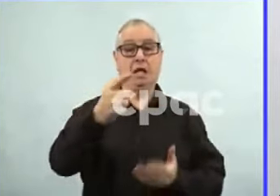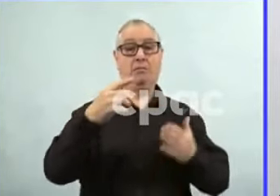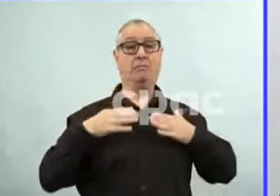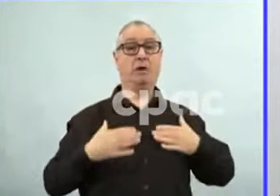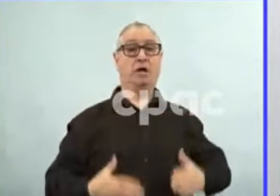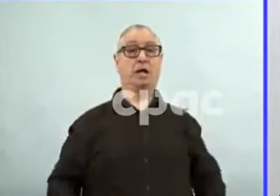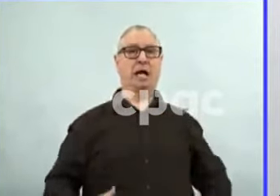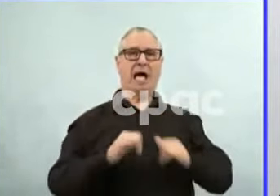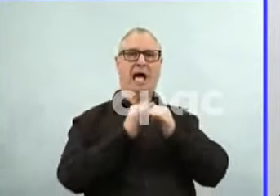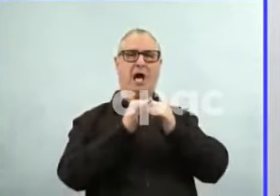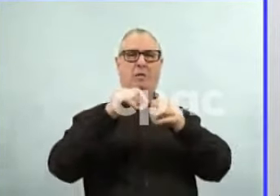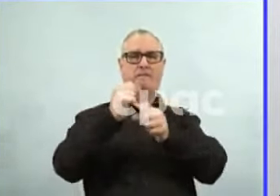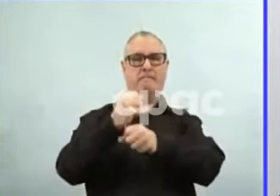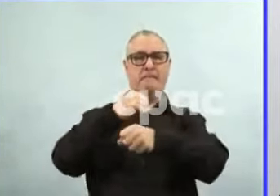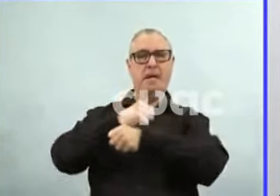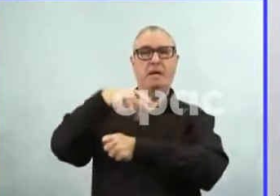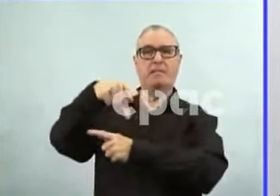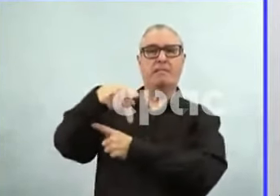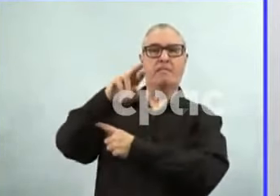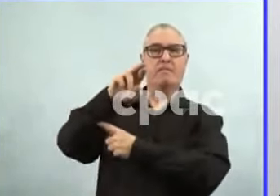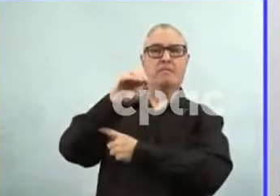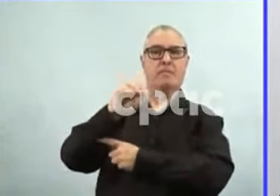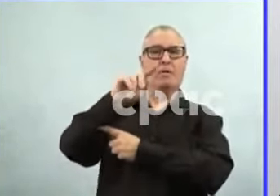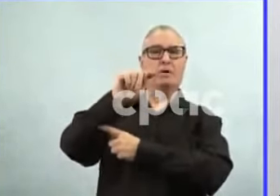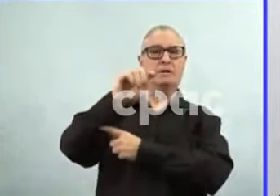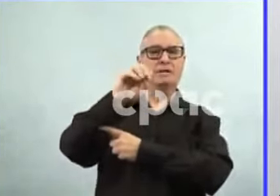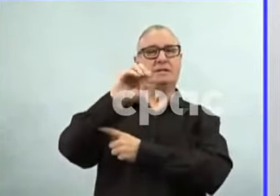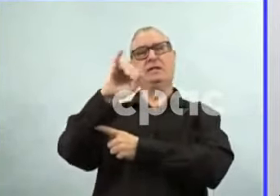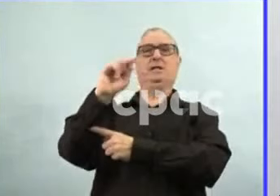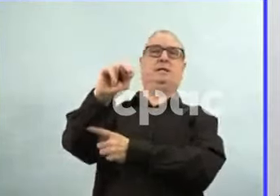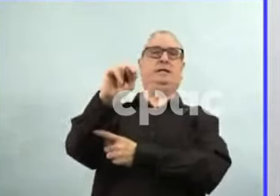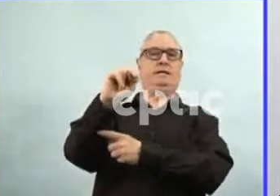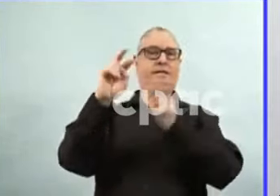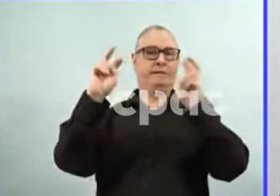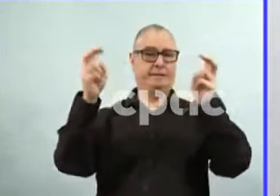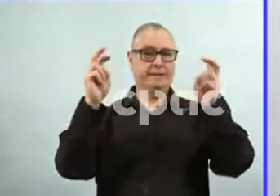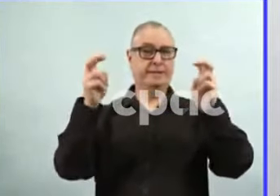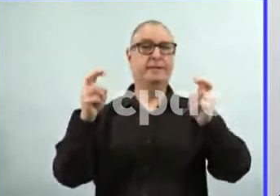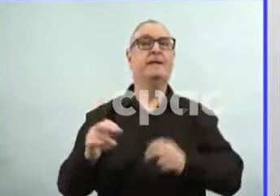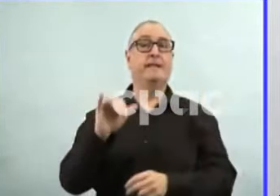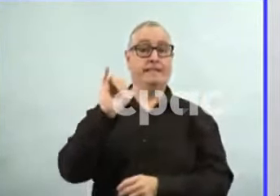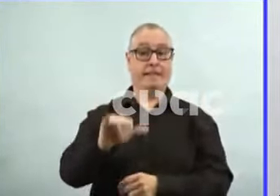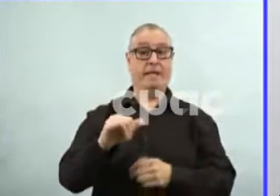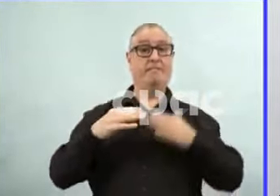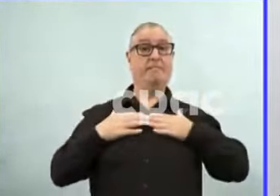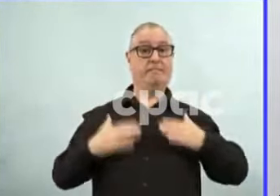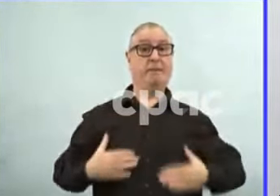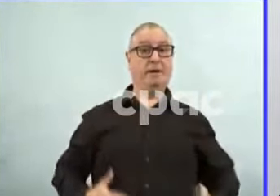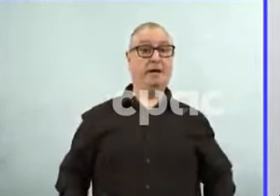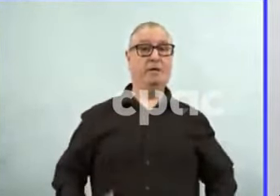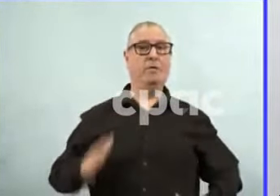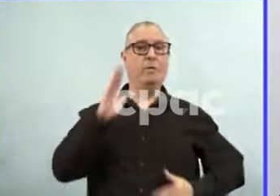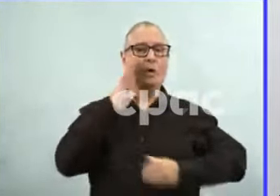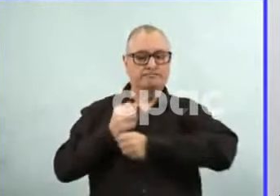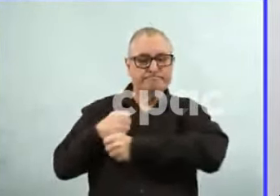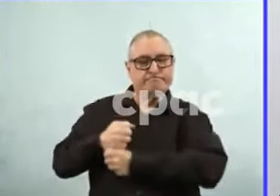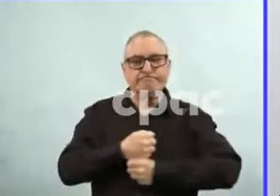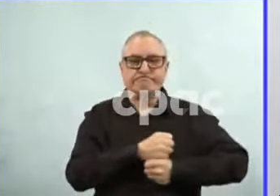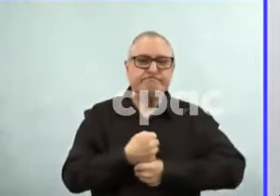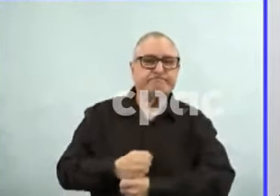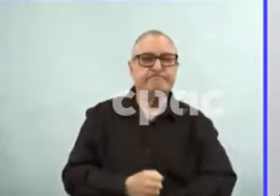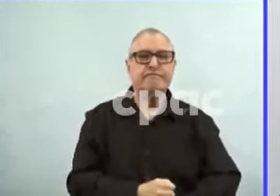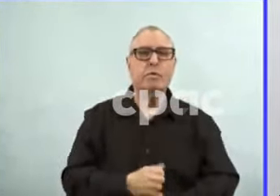the proteins made will trigger an immune response inside the body. That immune response is what protects us against